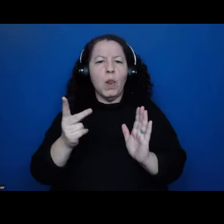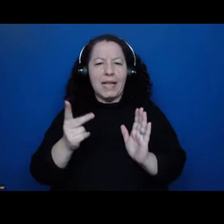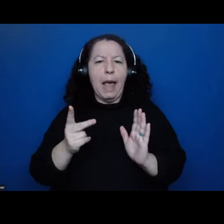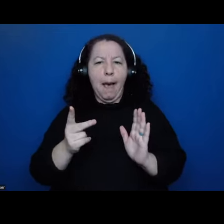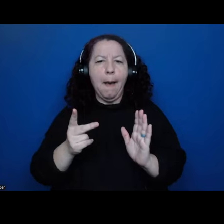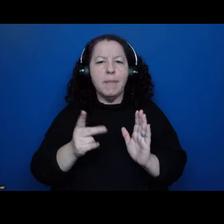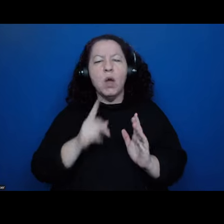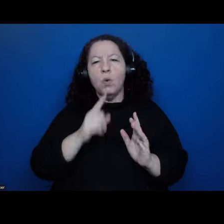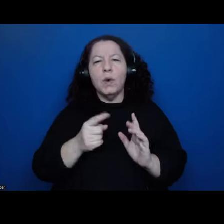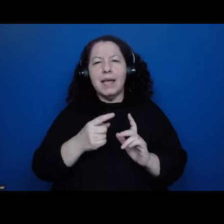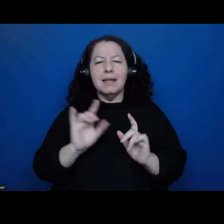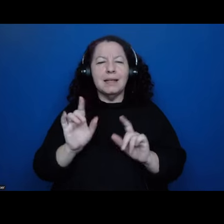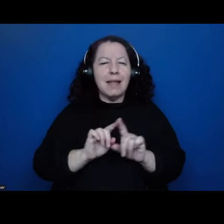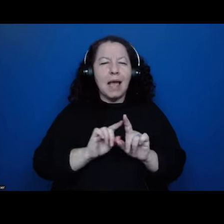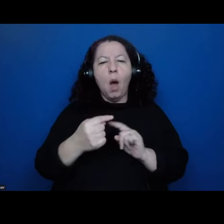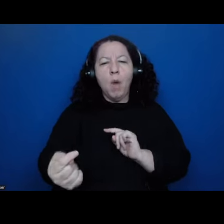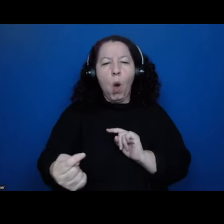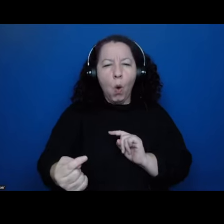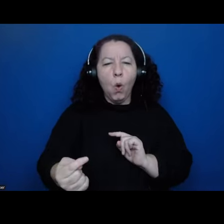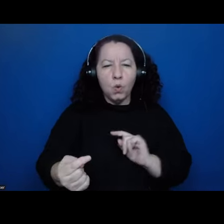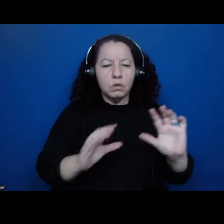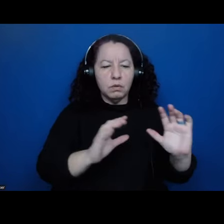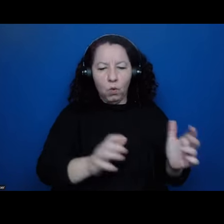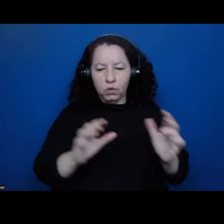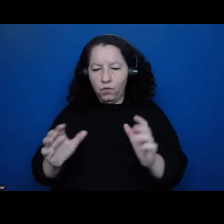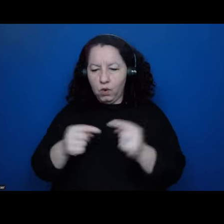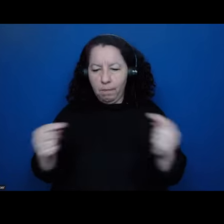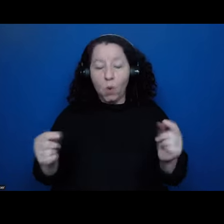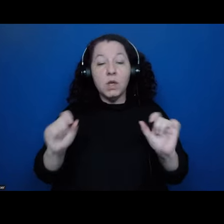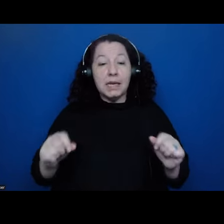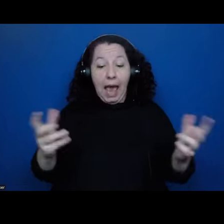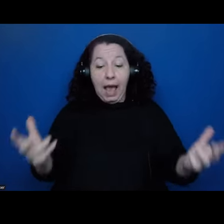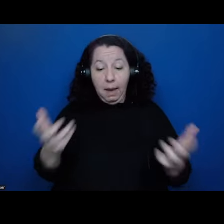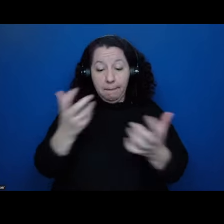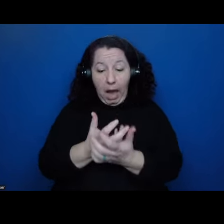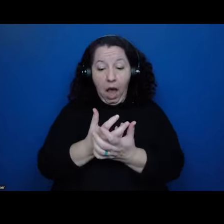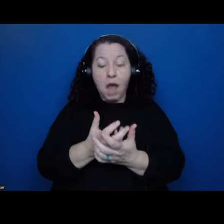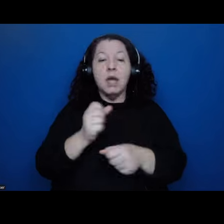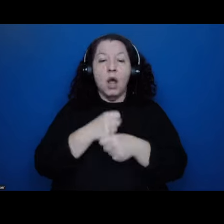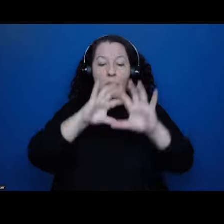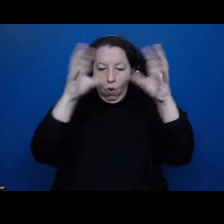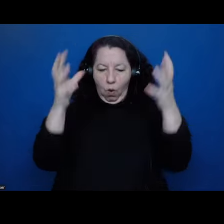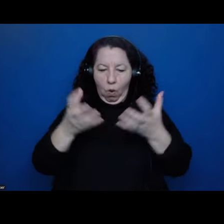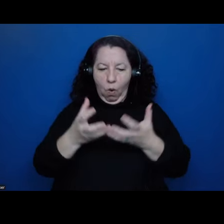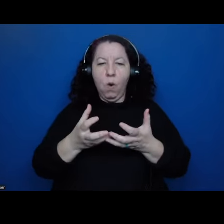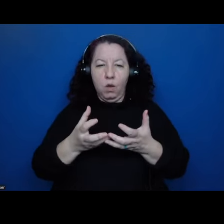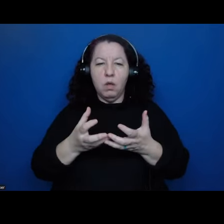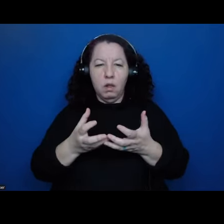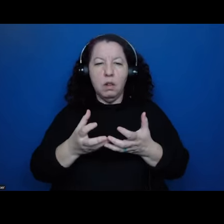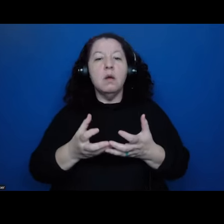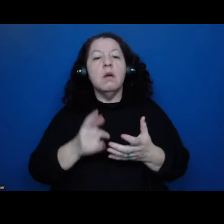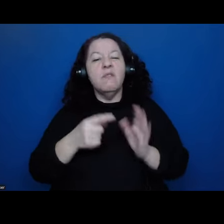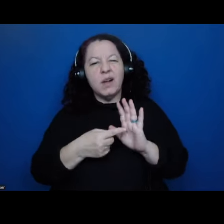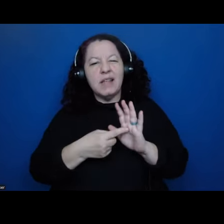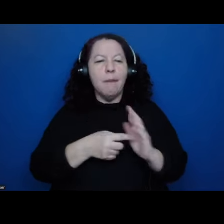of as opposed forces that can be combined and create a whole that is generative. So, for instance, water and